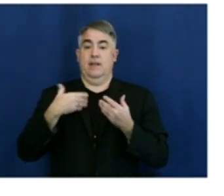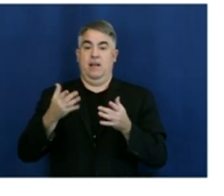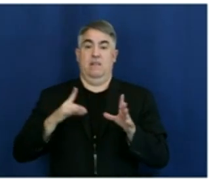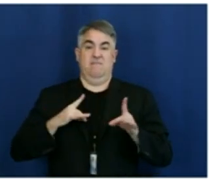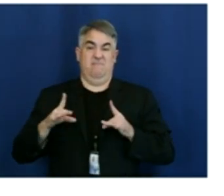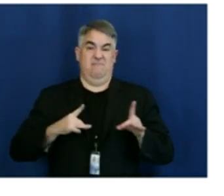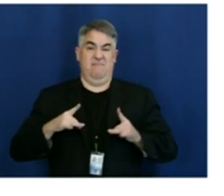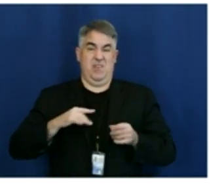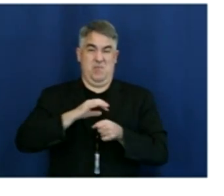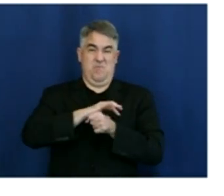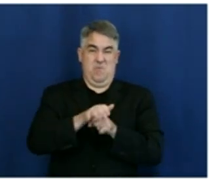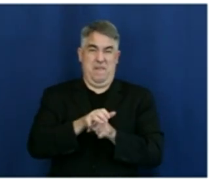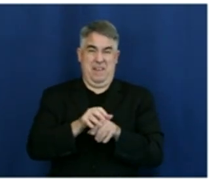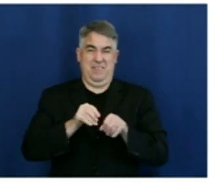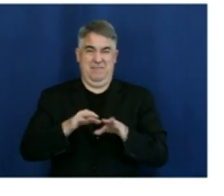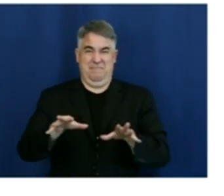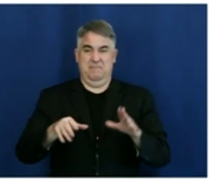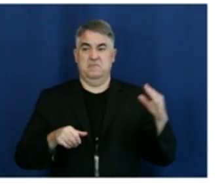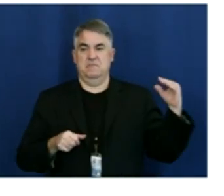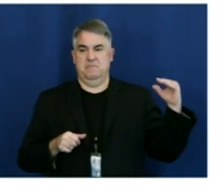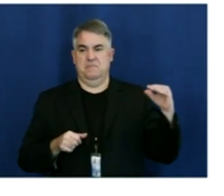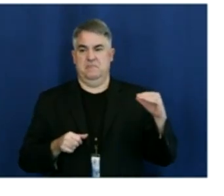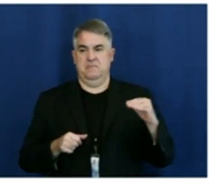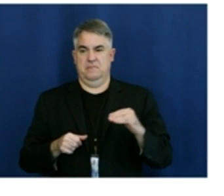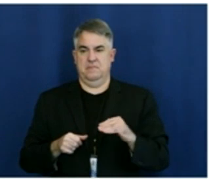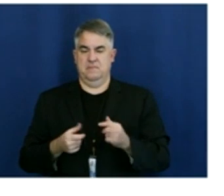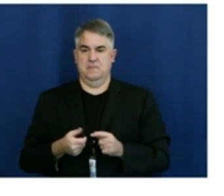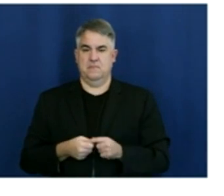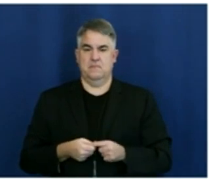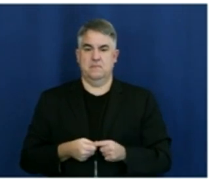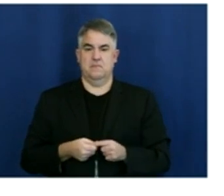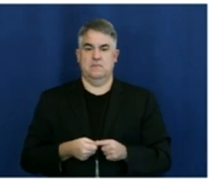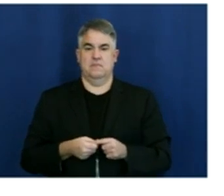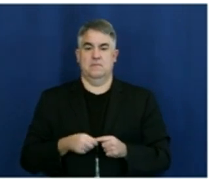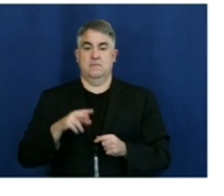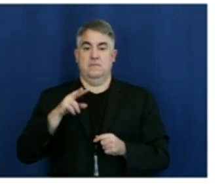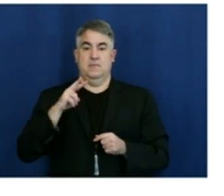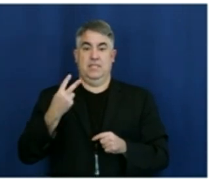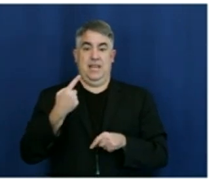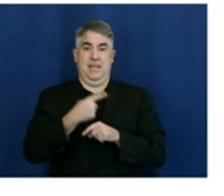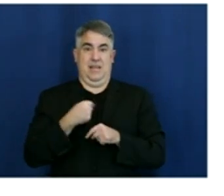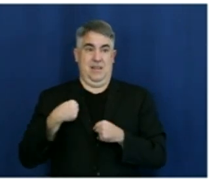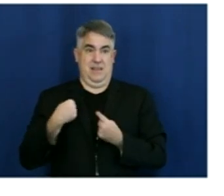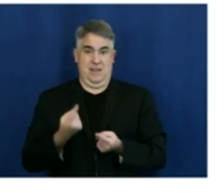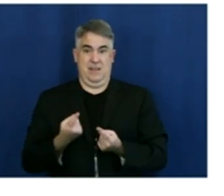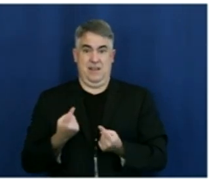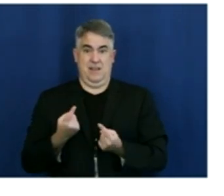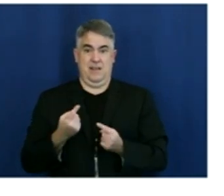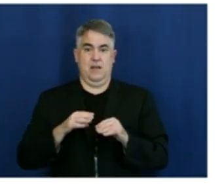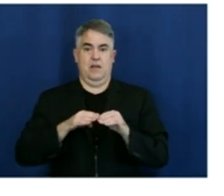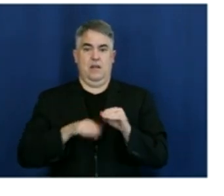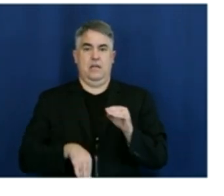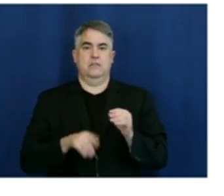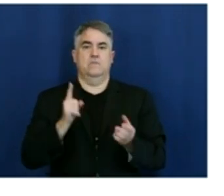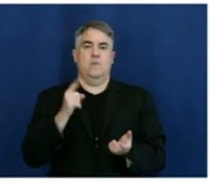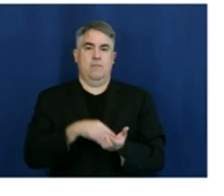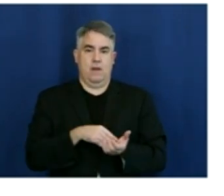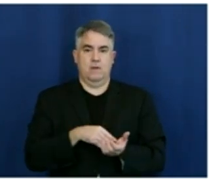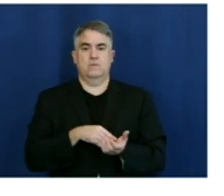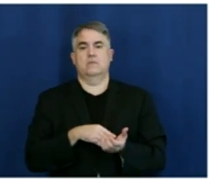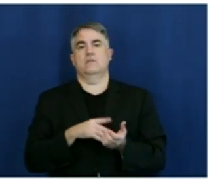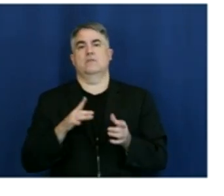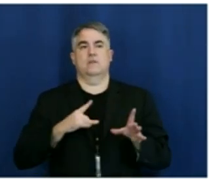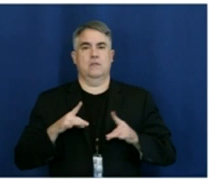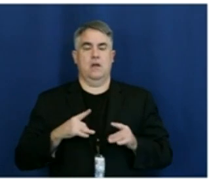Again, second consecutive day below 1000. And this is encouraging. You got to go back to the end of November where we had a single day under 1000.